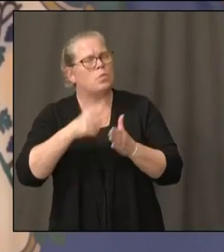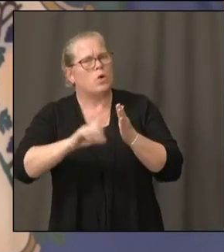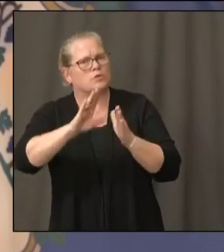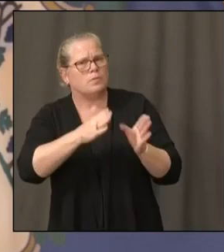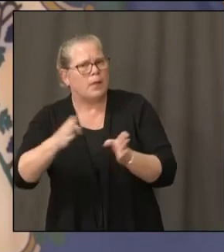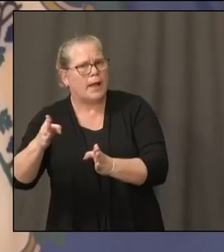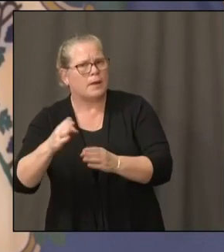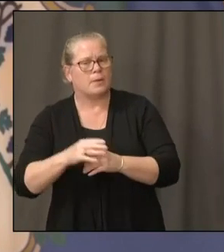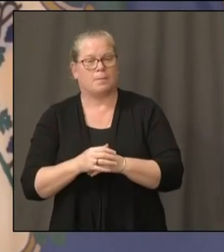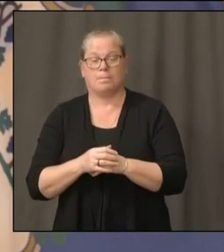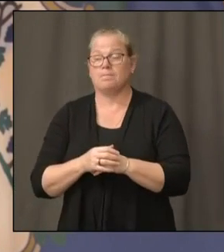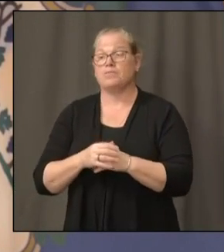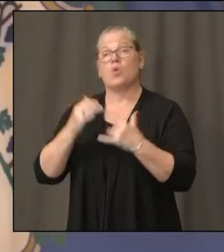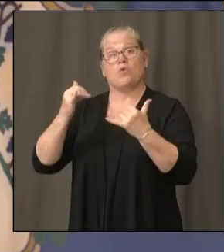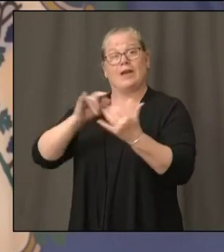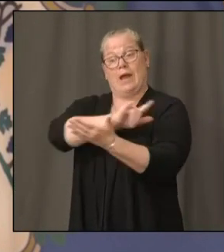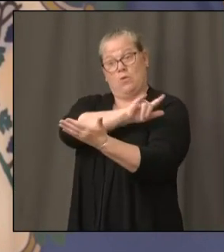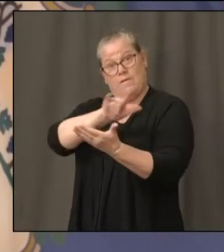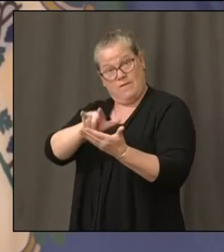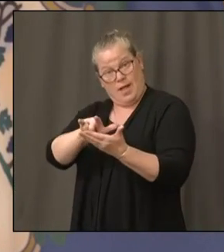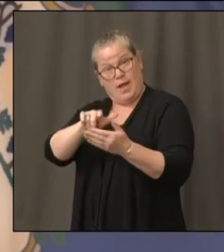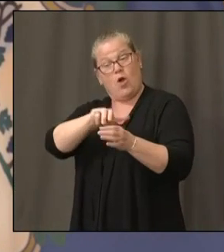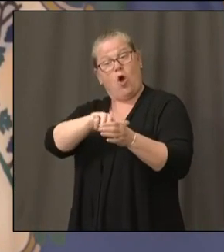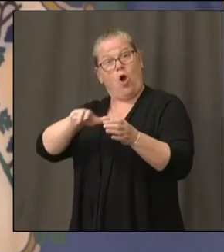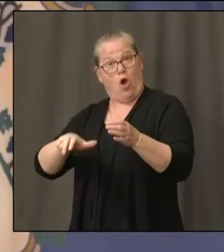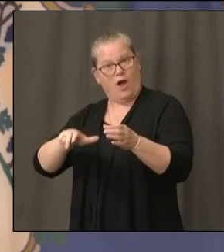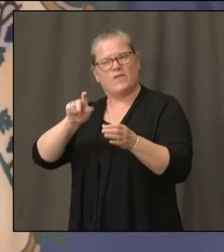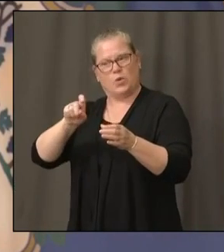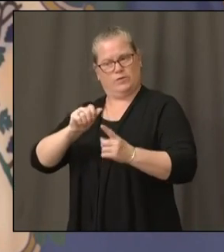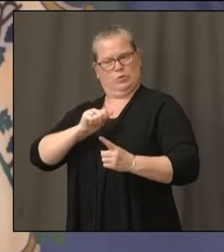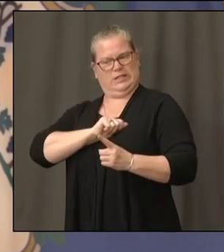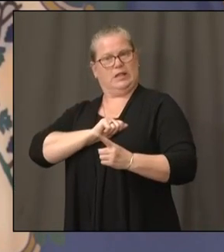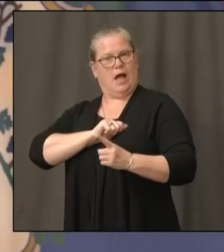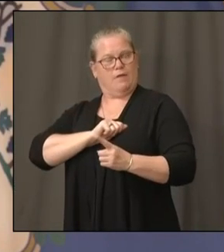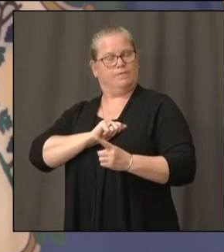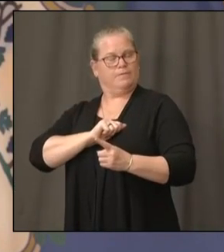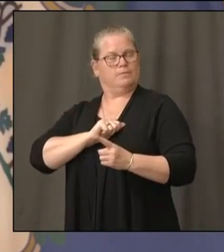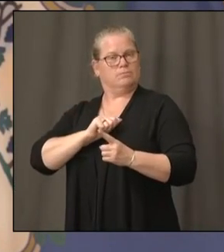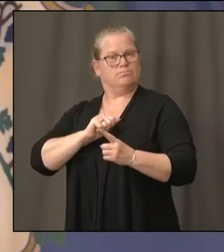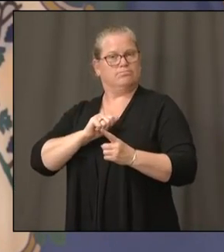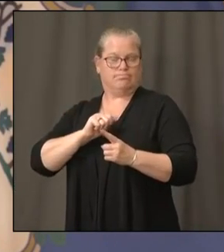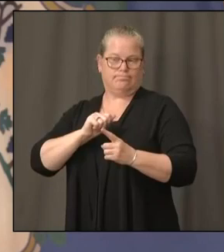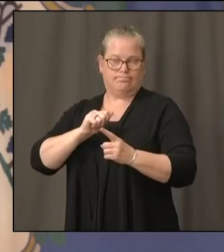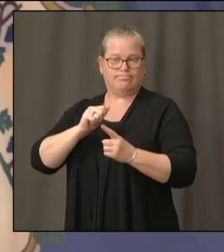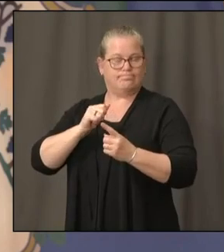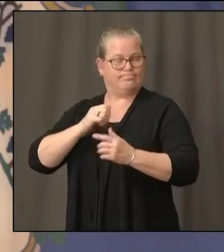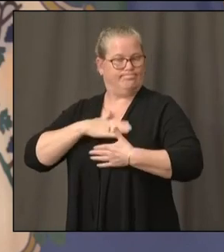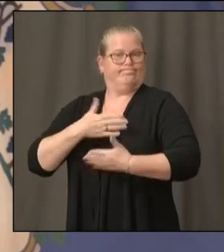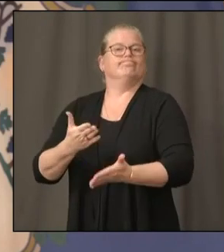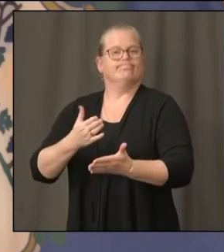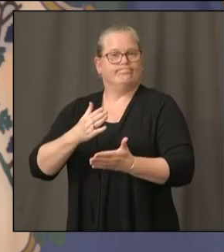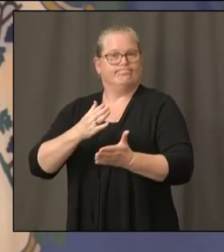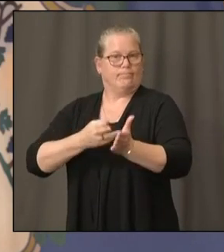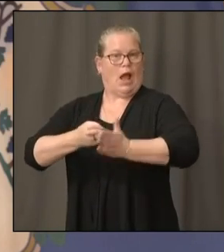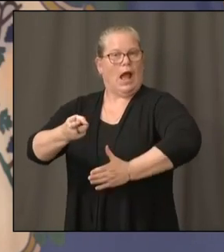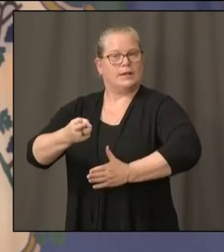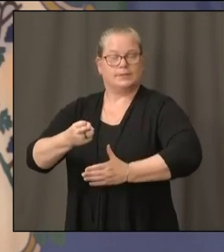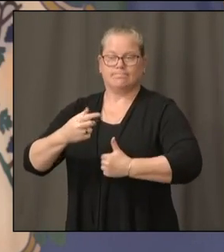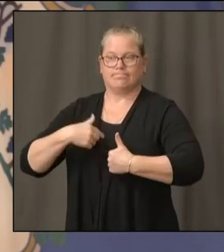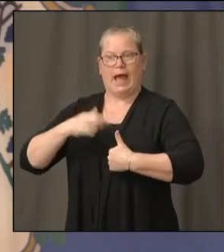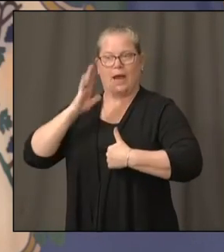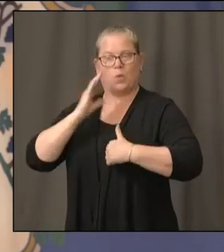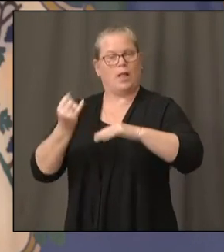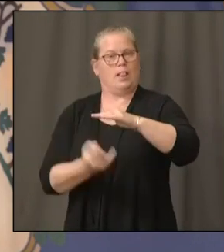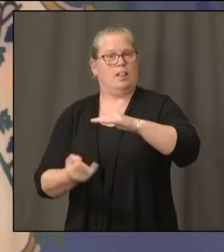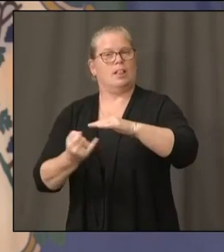-certify this is where you're going to quarantine. Maybe there will be a state police officer nearby just to remind people how seriously we're taking this.